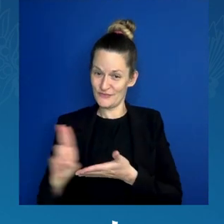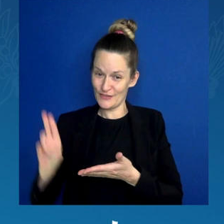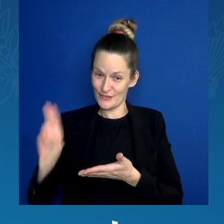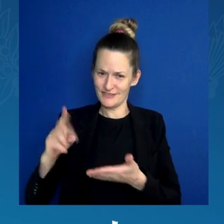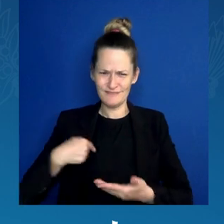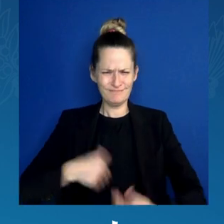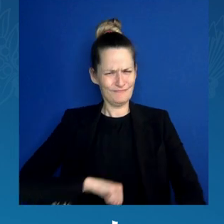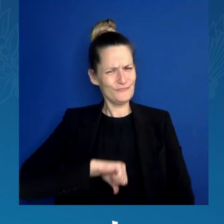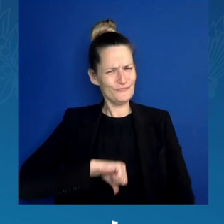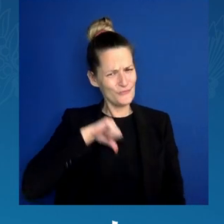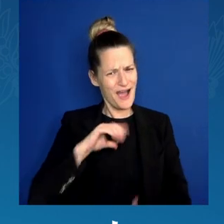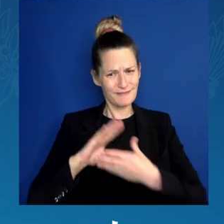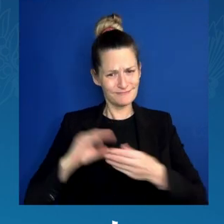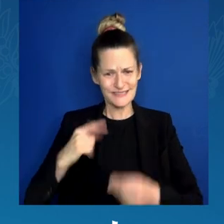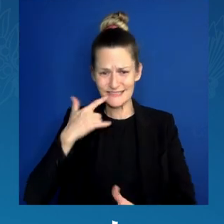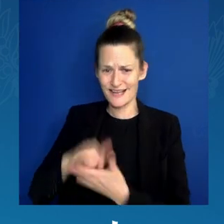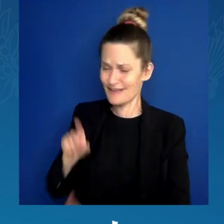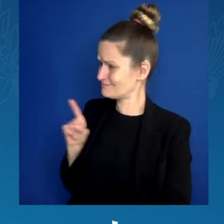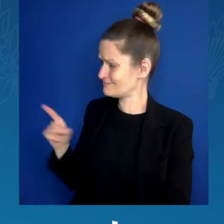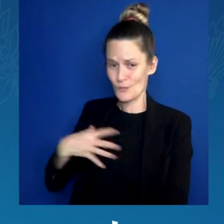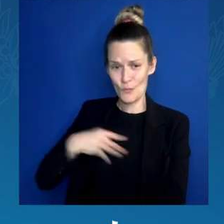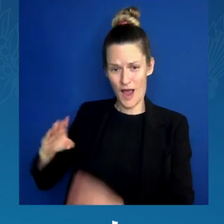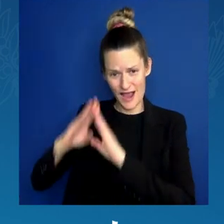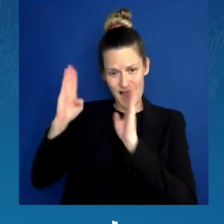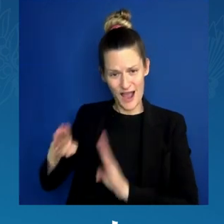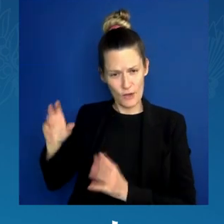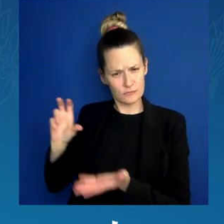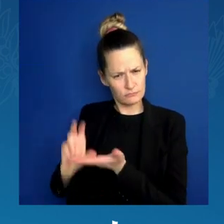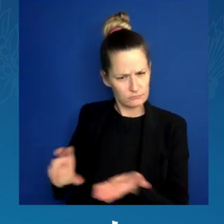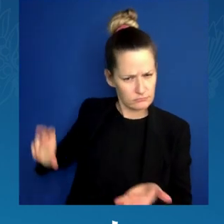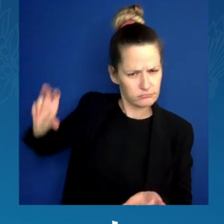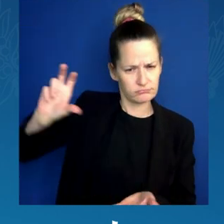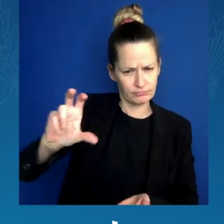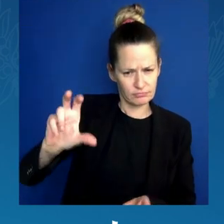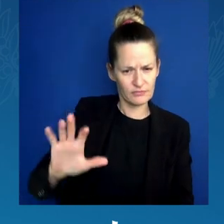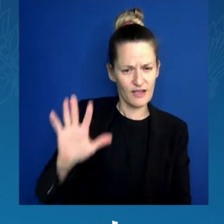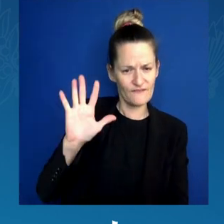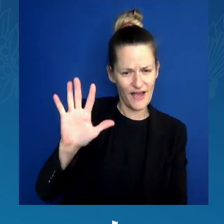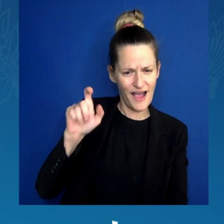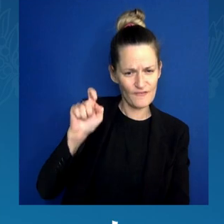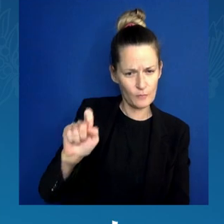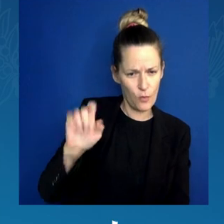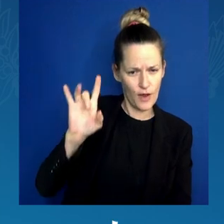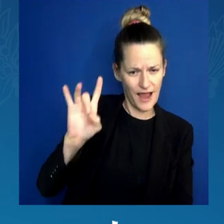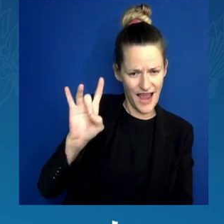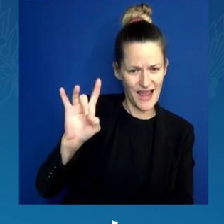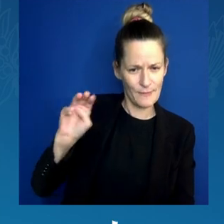.8 billion, that's with a B in our HBCUs,